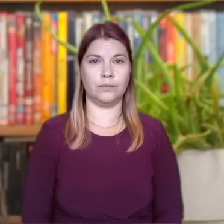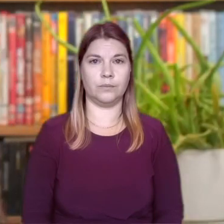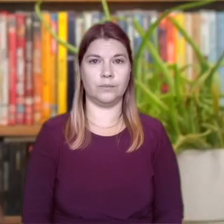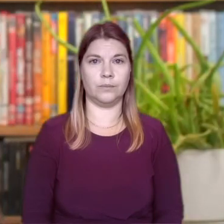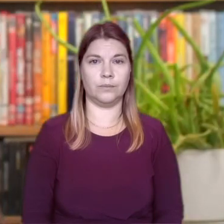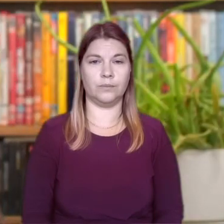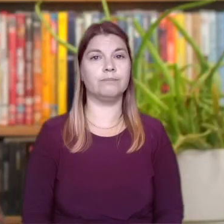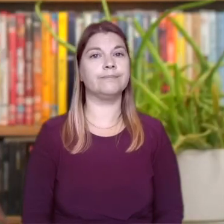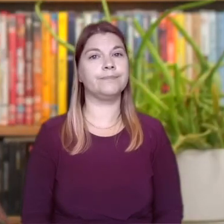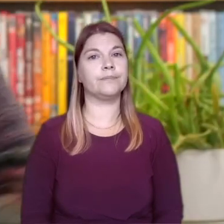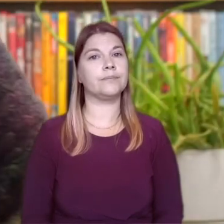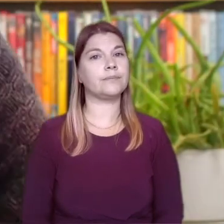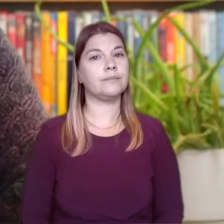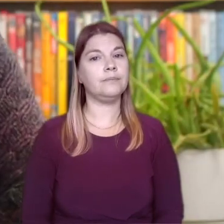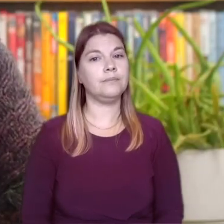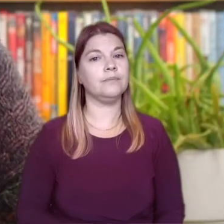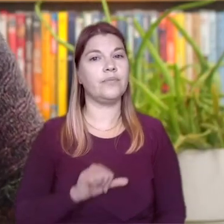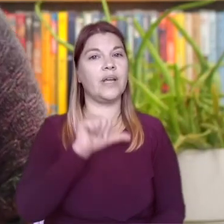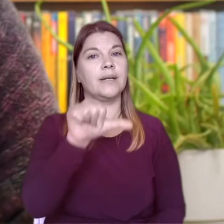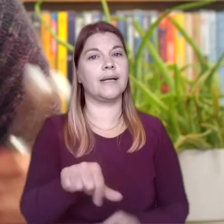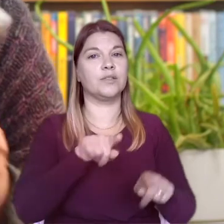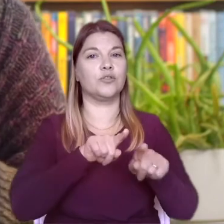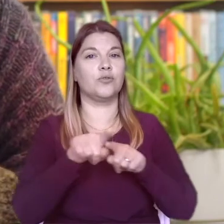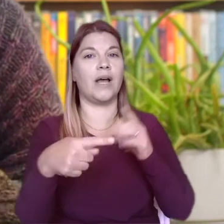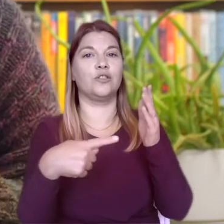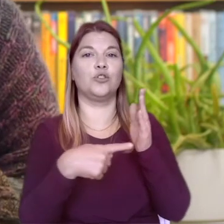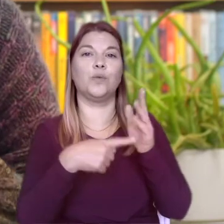Then the tuning fork.